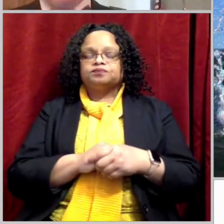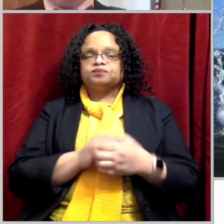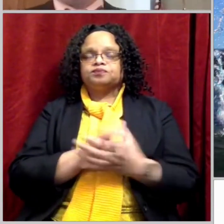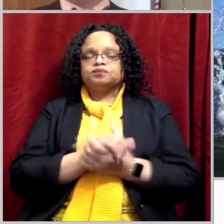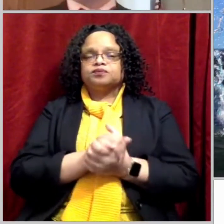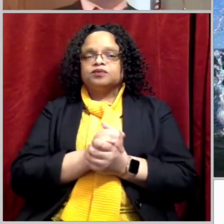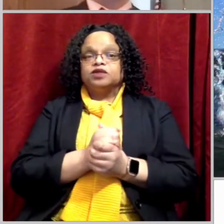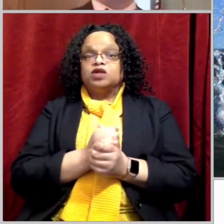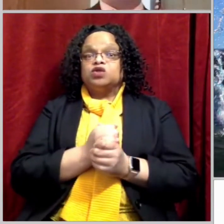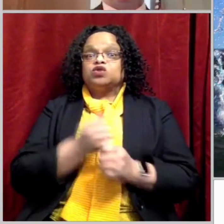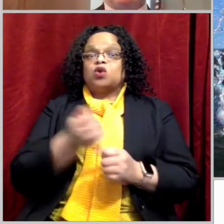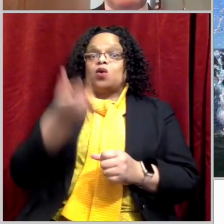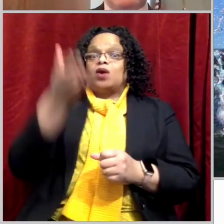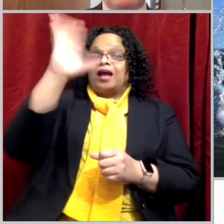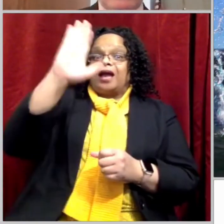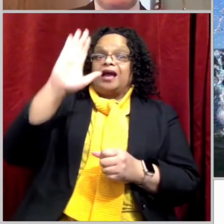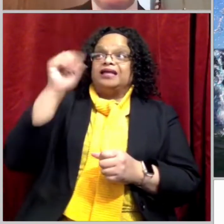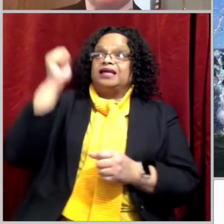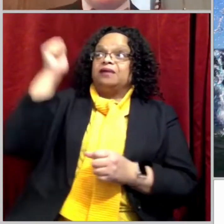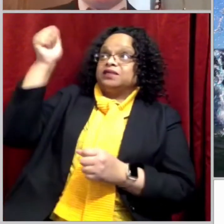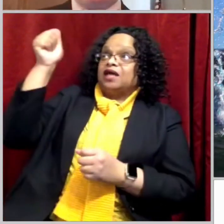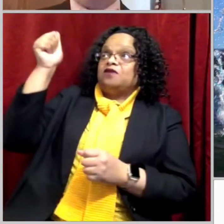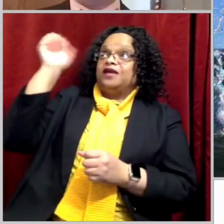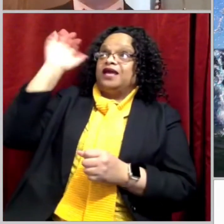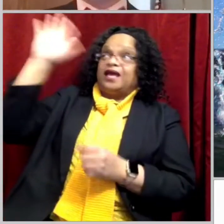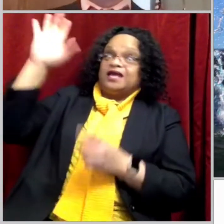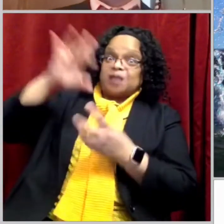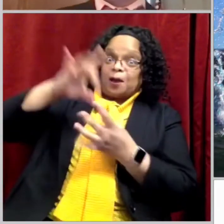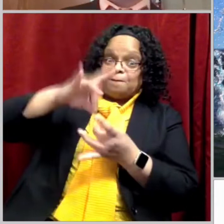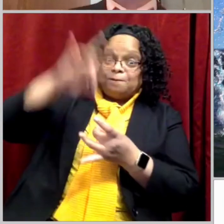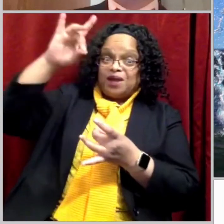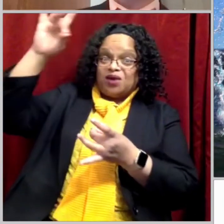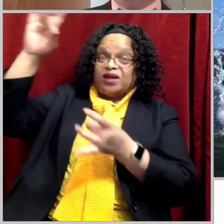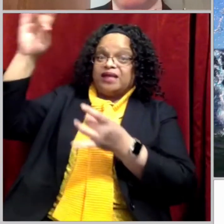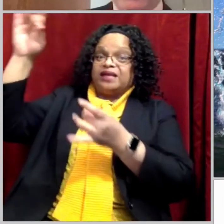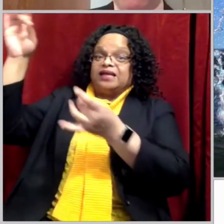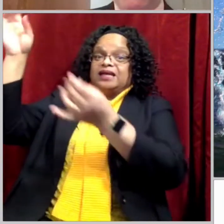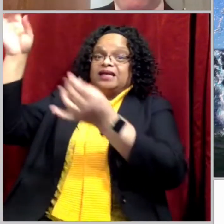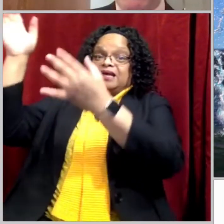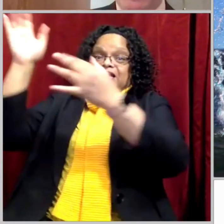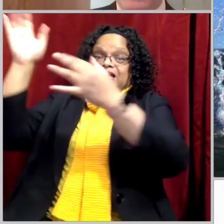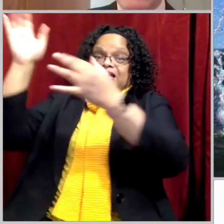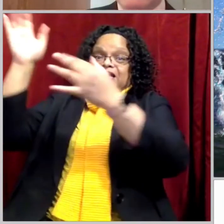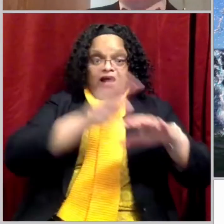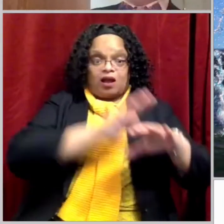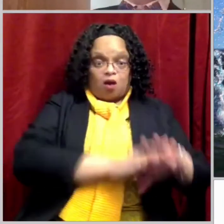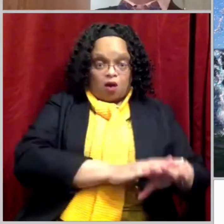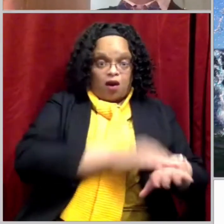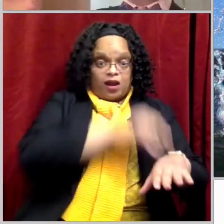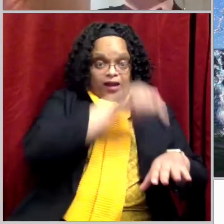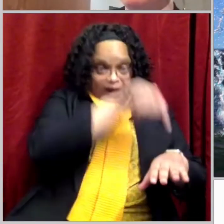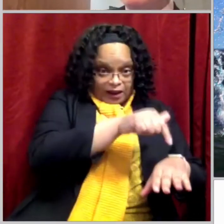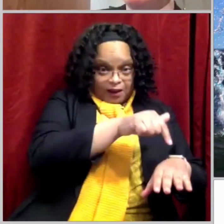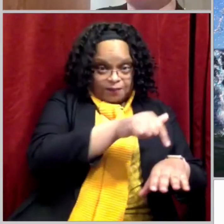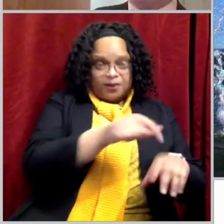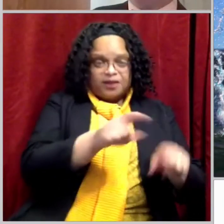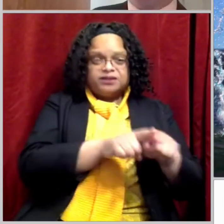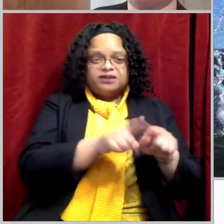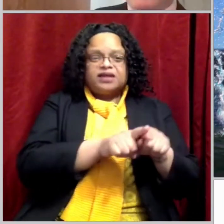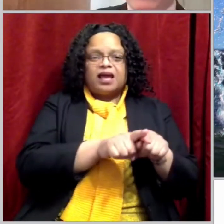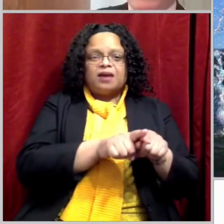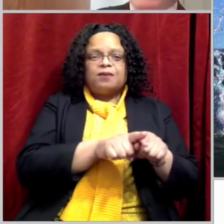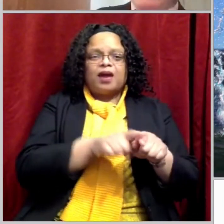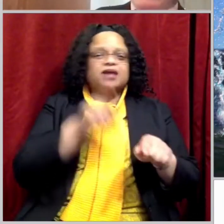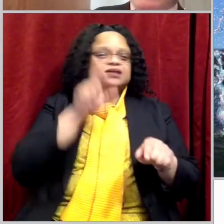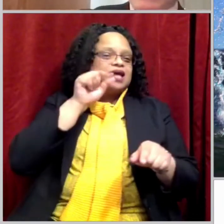God's spirit descended on him as a dove. Very important